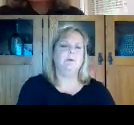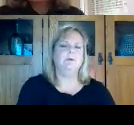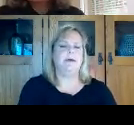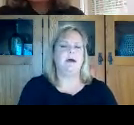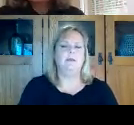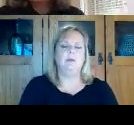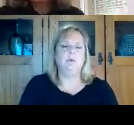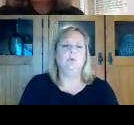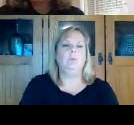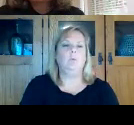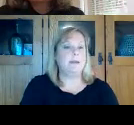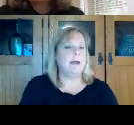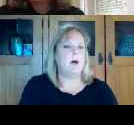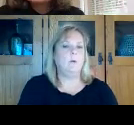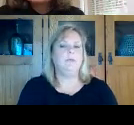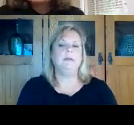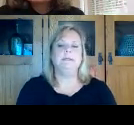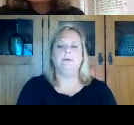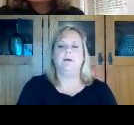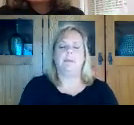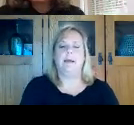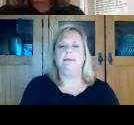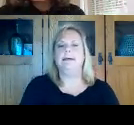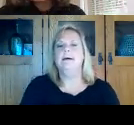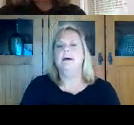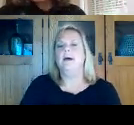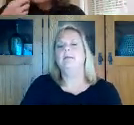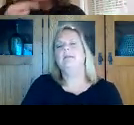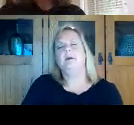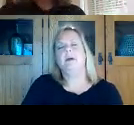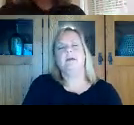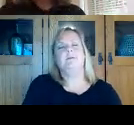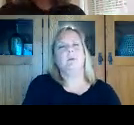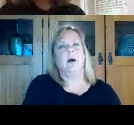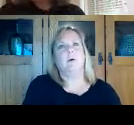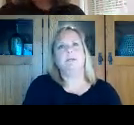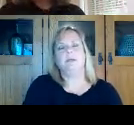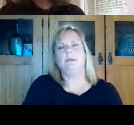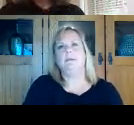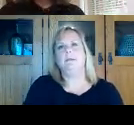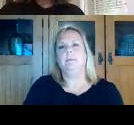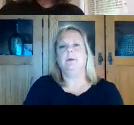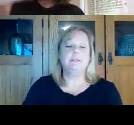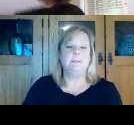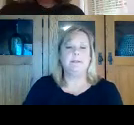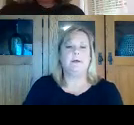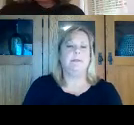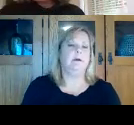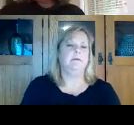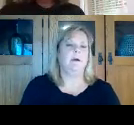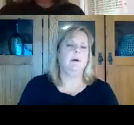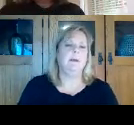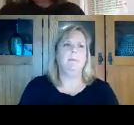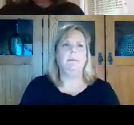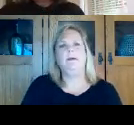consumers that you right now would consider deafblind and if there are any of you out in the participants out